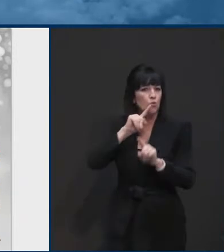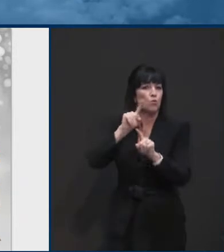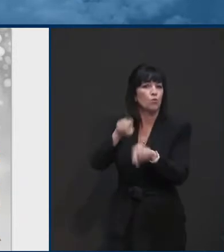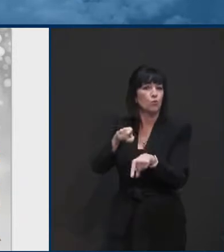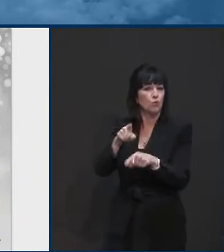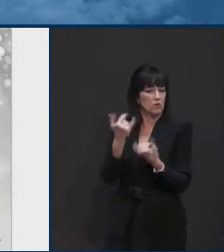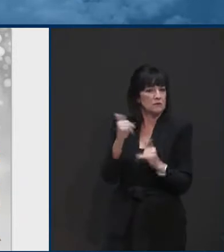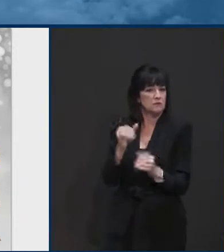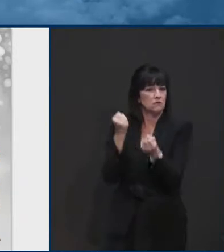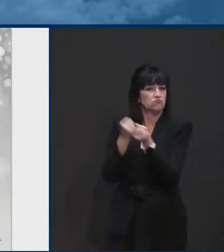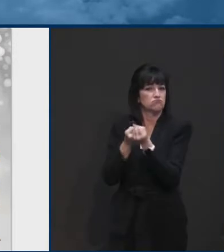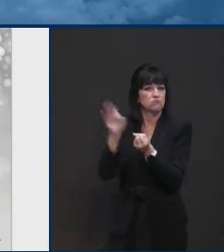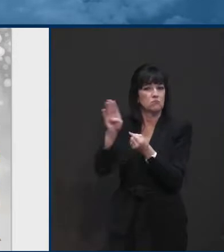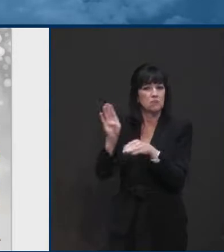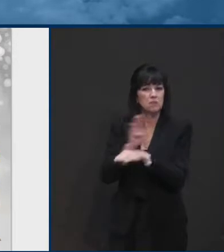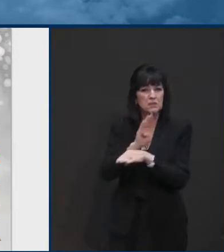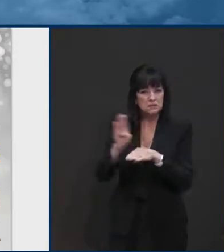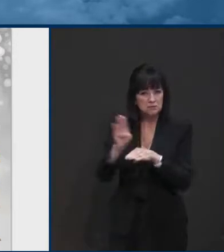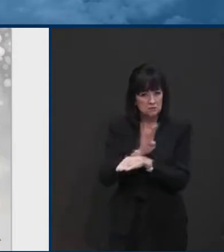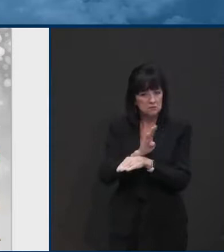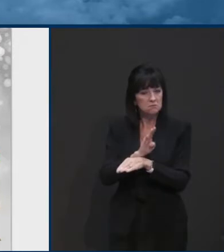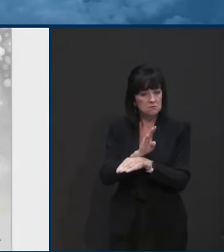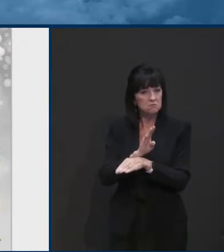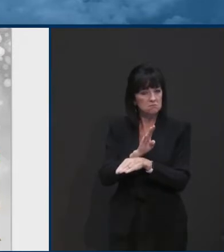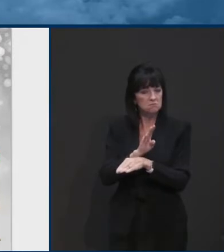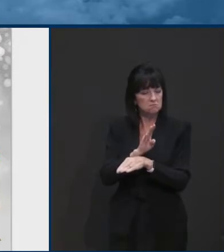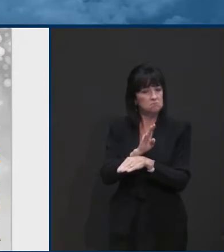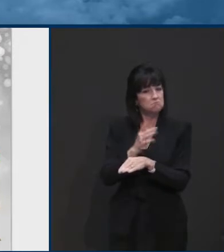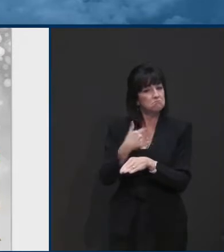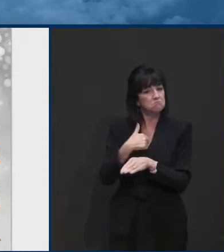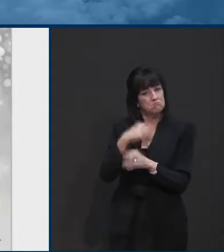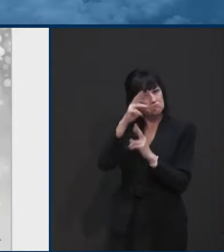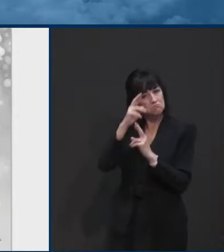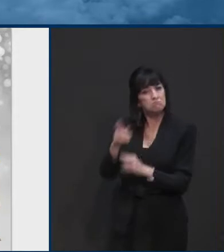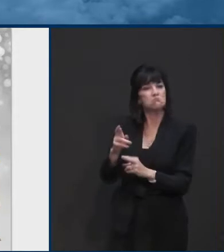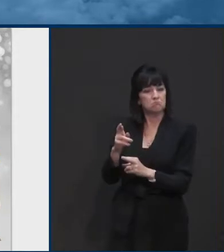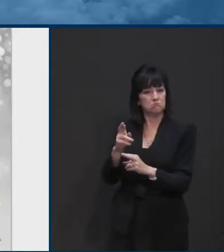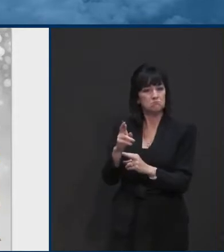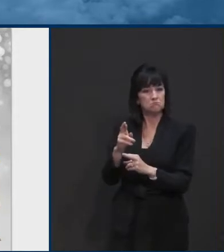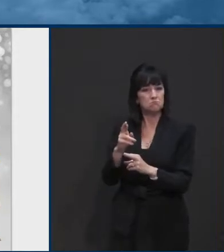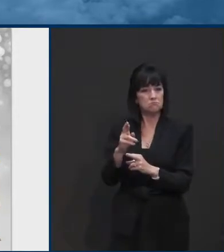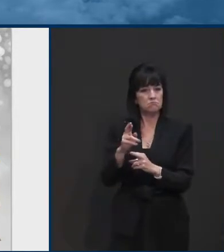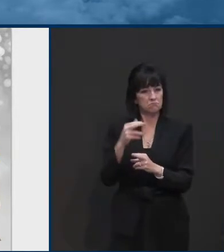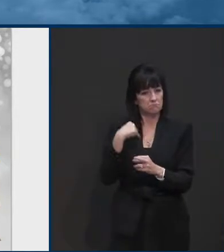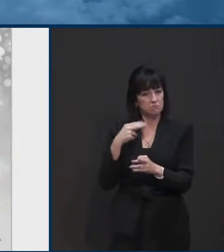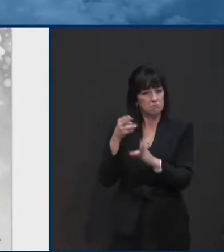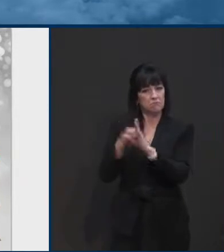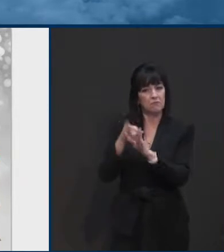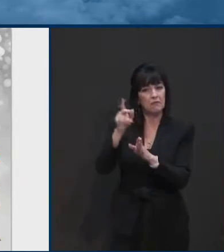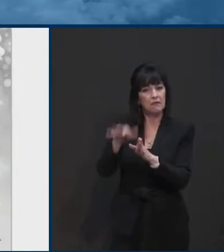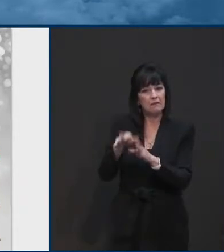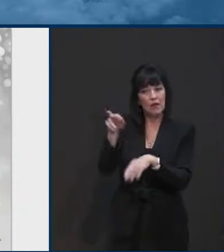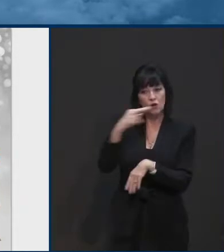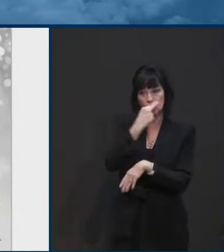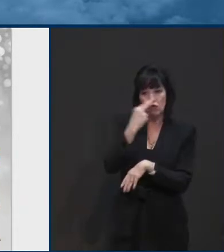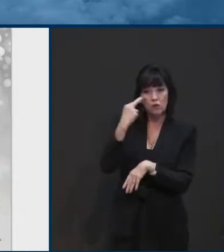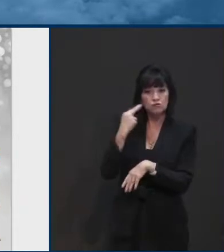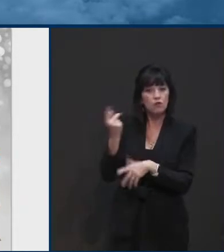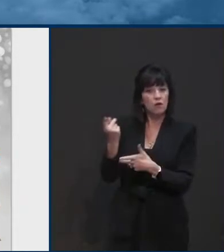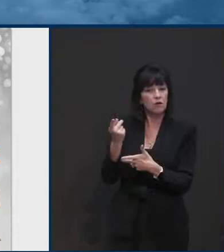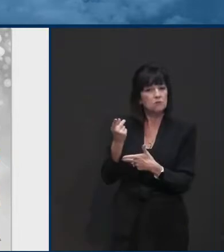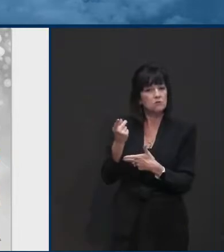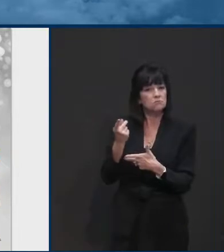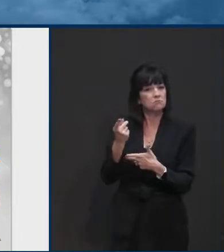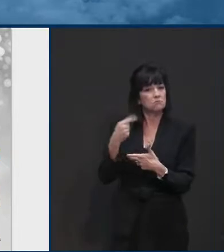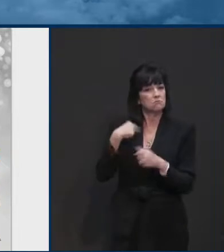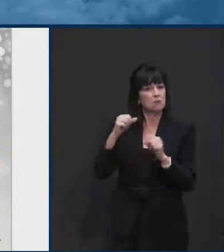order by, by, by going to a restaurant and, and being one part of that 30% uh, so that we